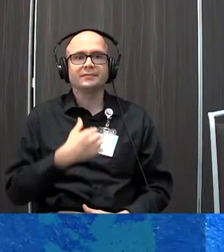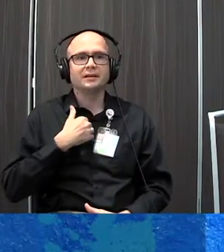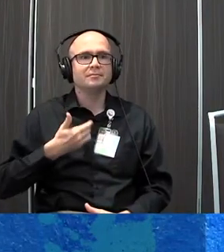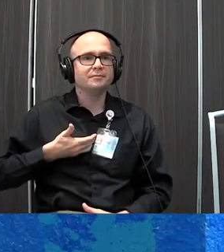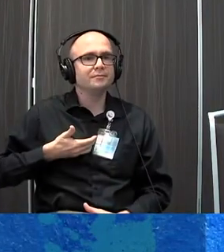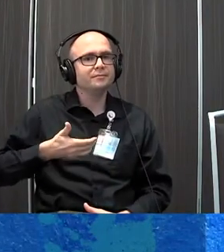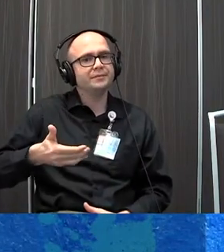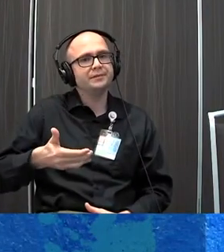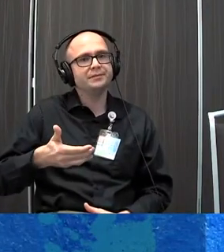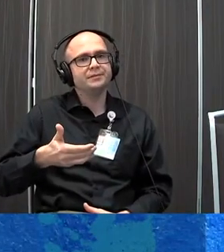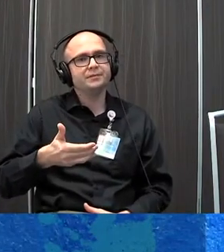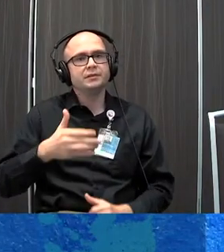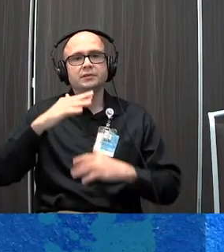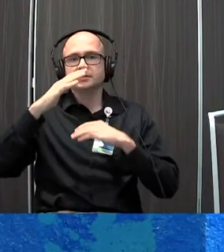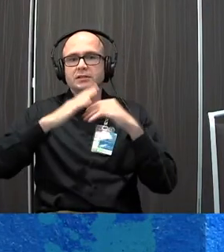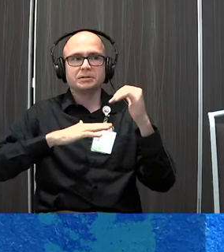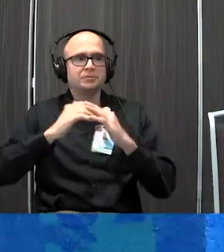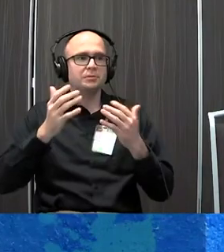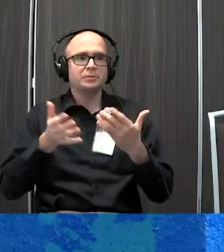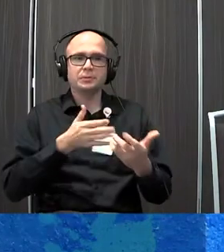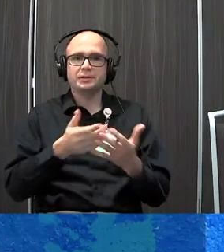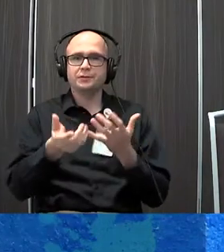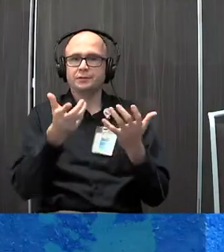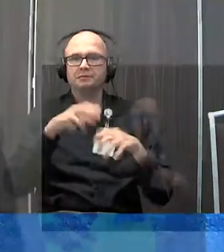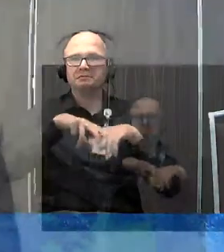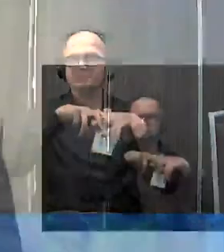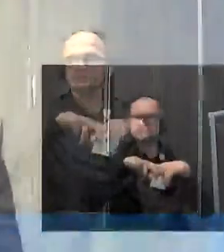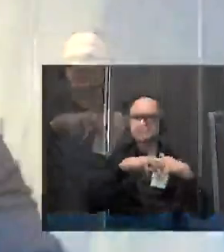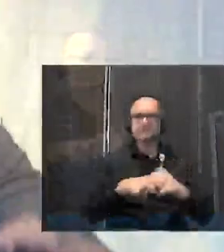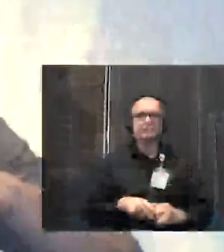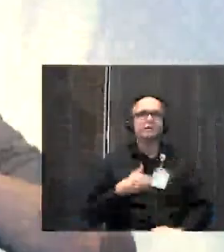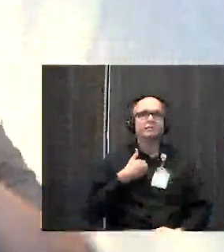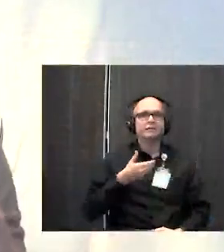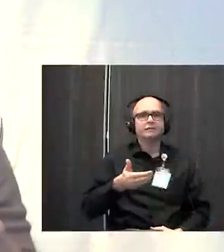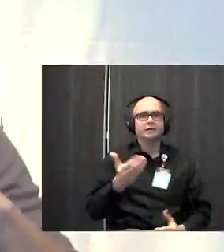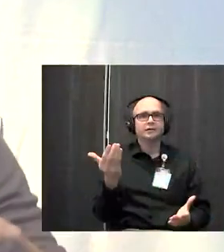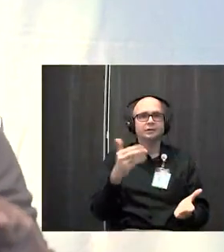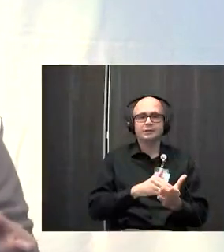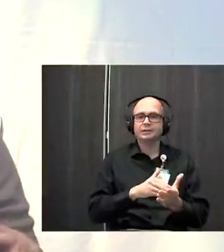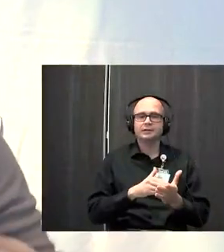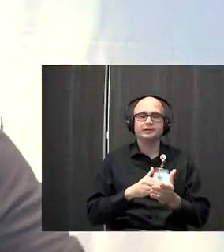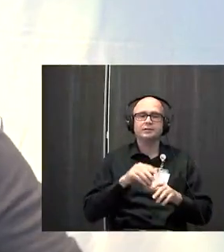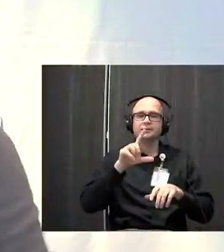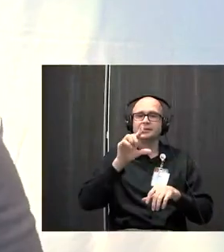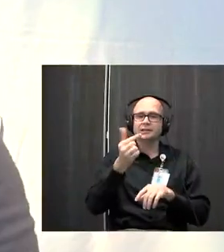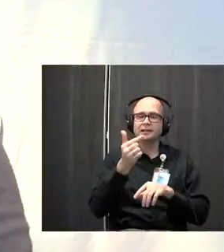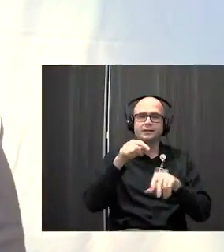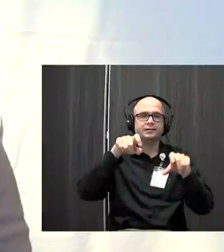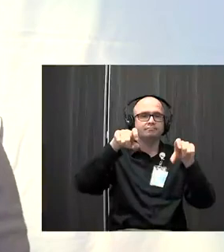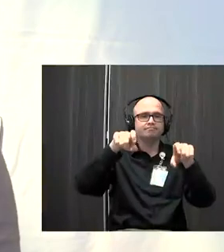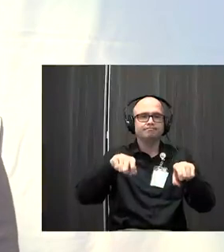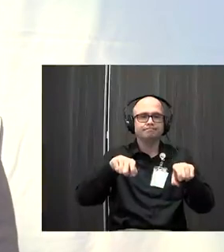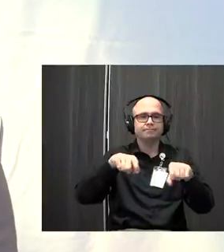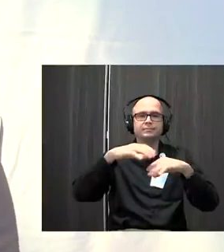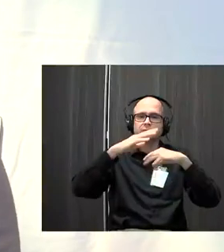to get comfortable wherever you are. I'm going to invite you to, again, similarly put your legs and arms in